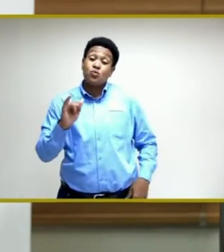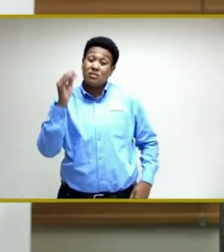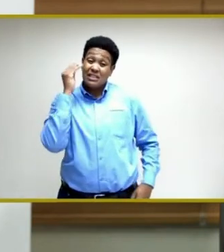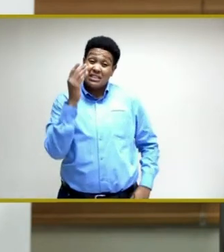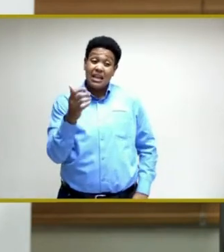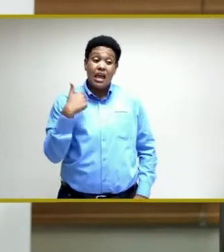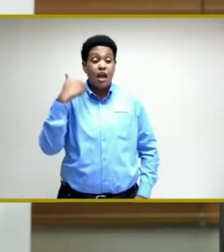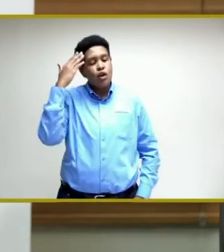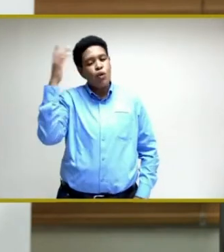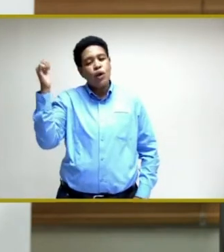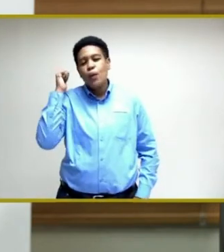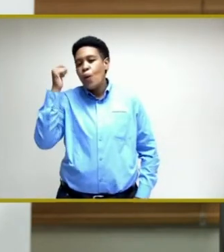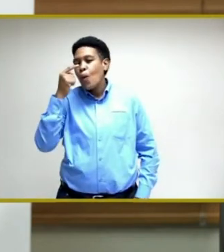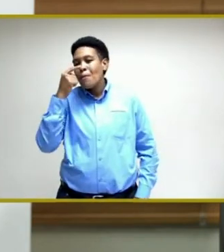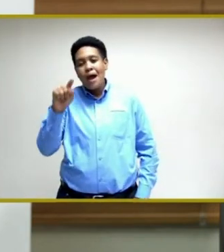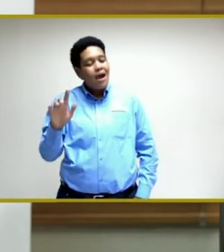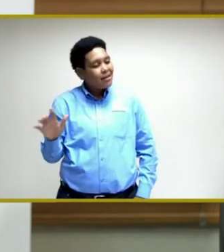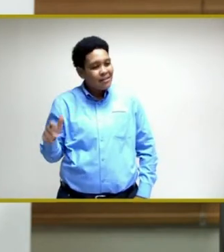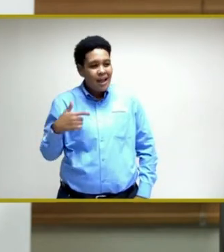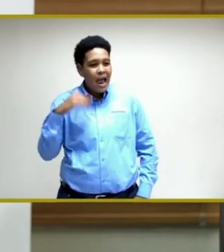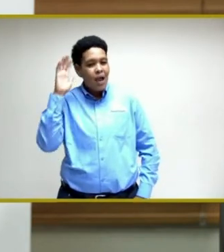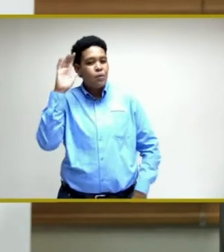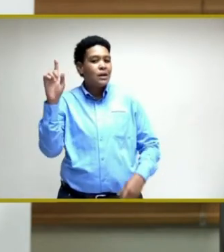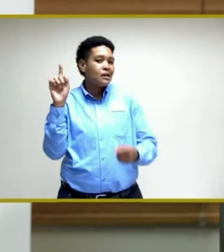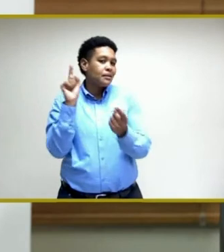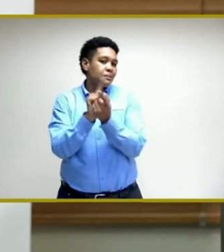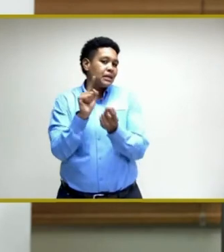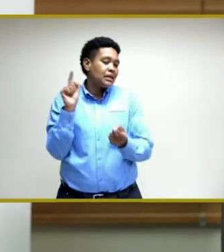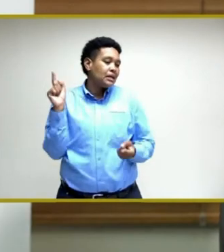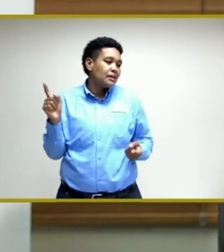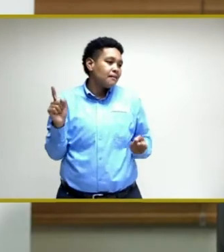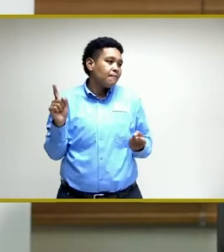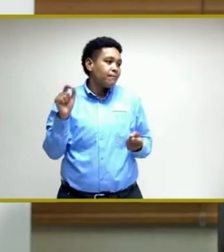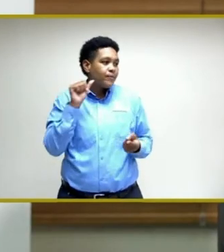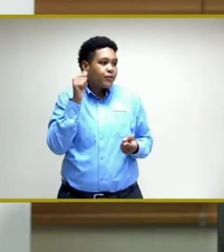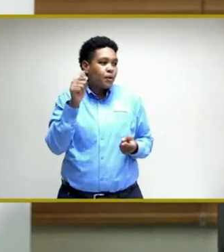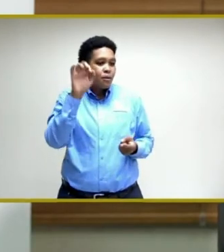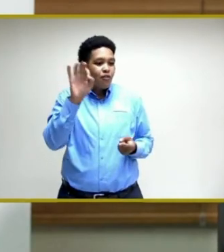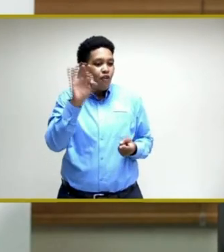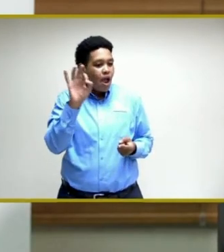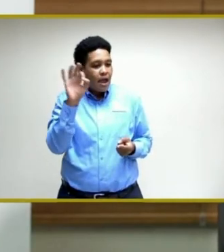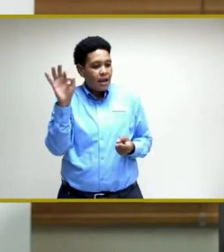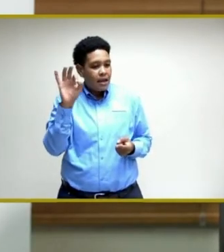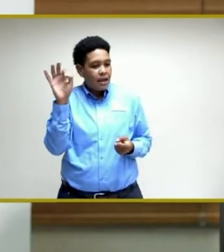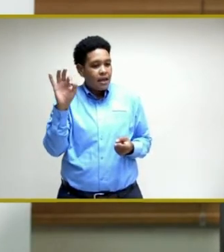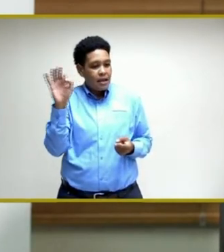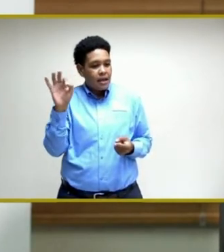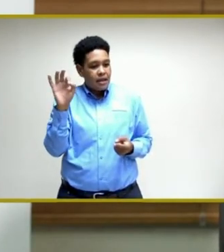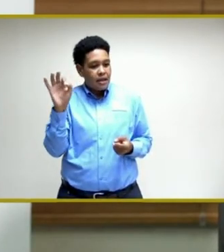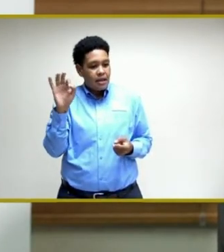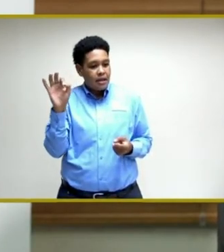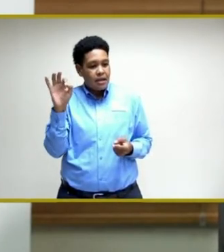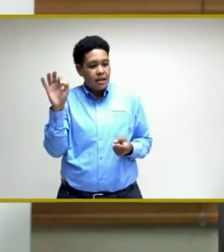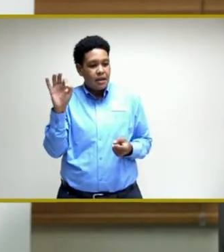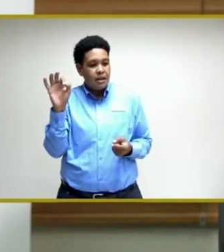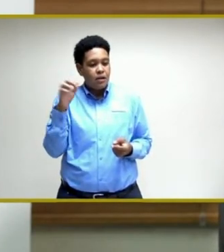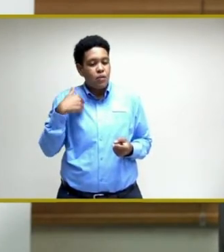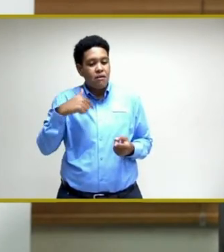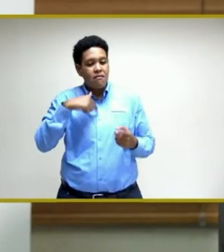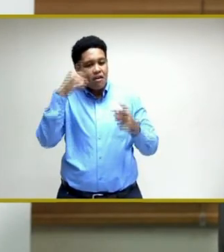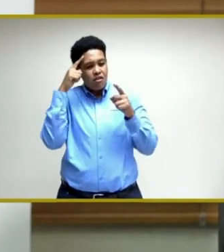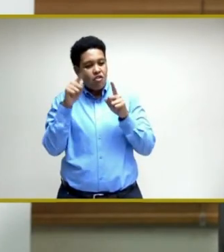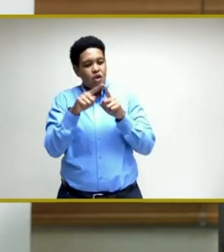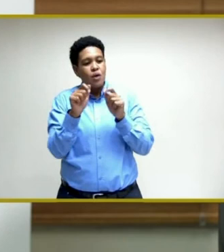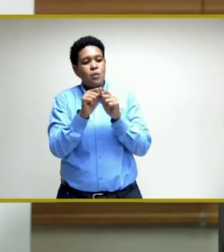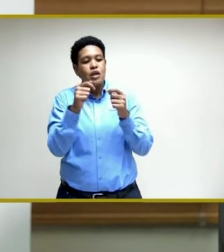know he won't mind, that I am meeting tomorrow, Friday. We have agreed with